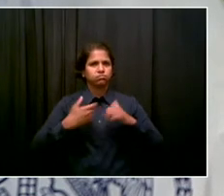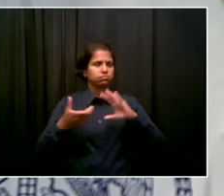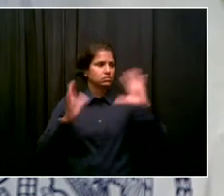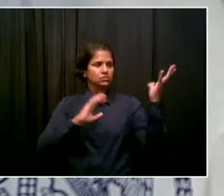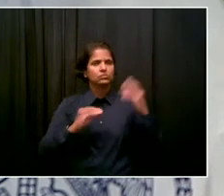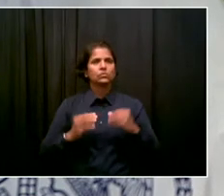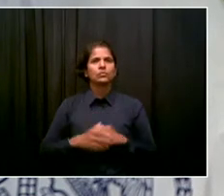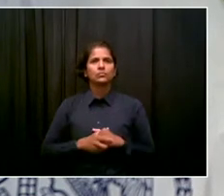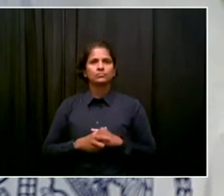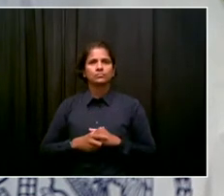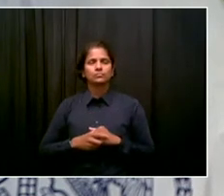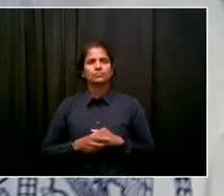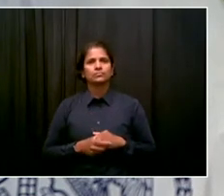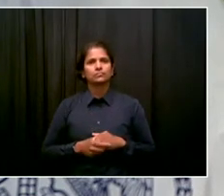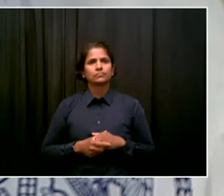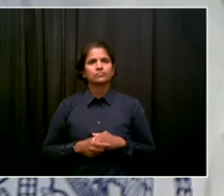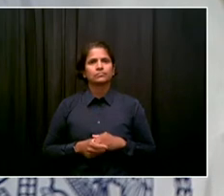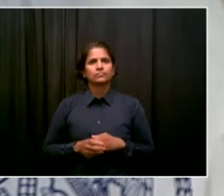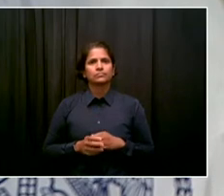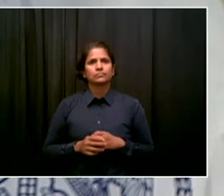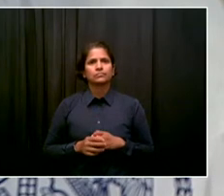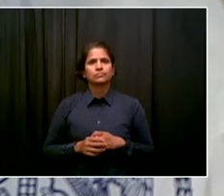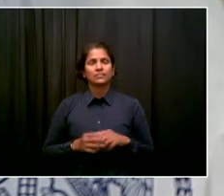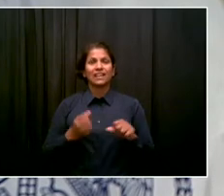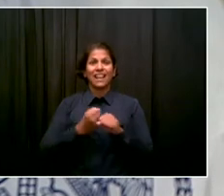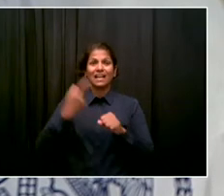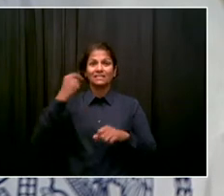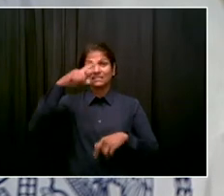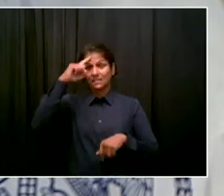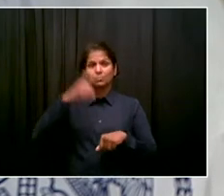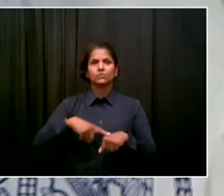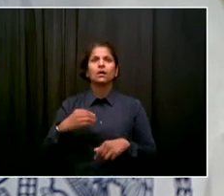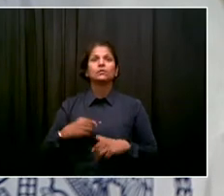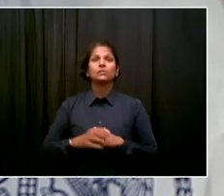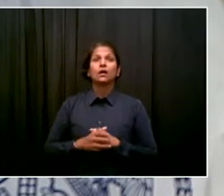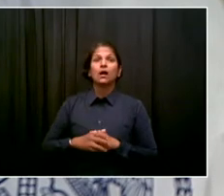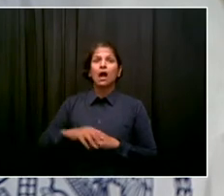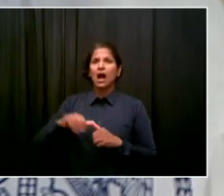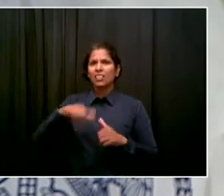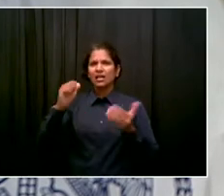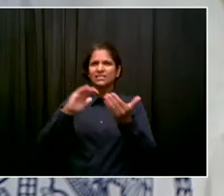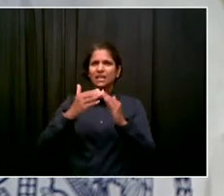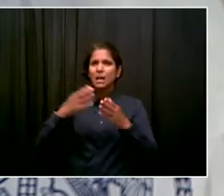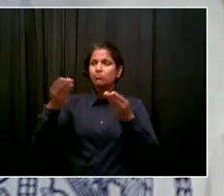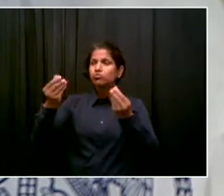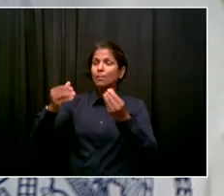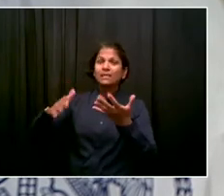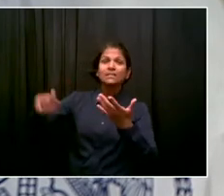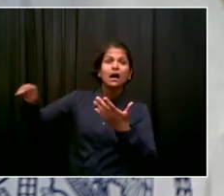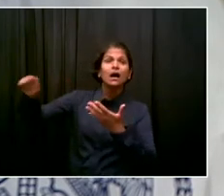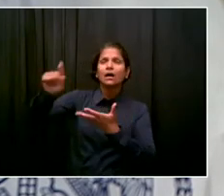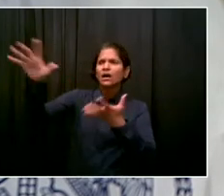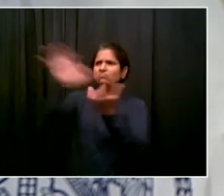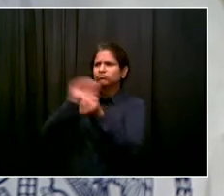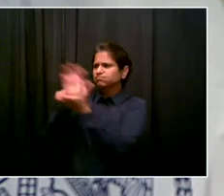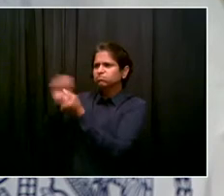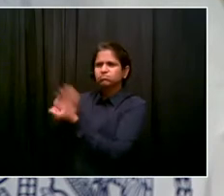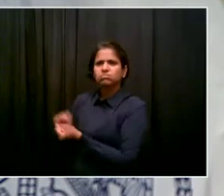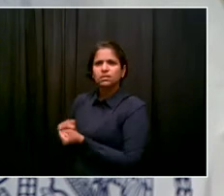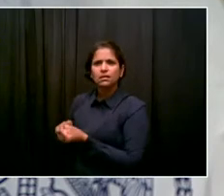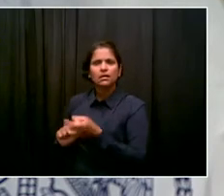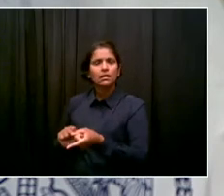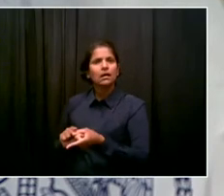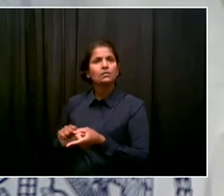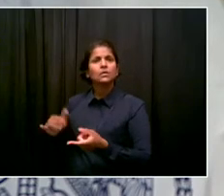of the other cities in this country that went on for weeks or months. We weren't going to see attacks on civilians